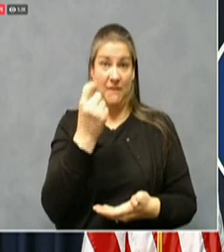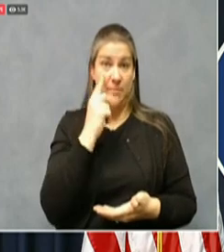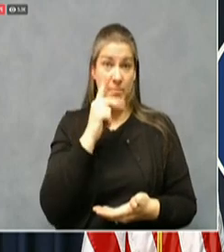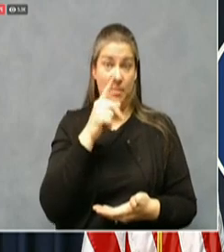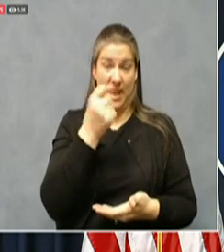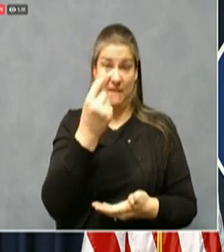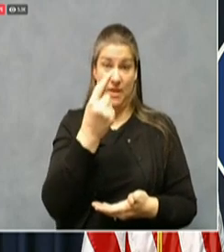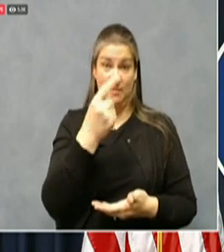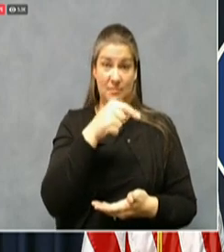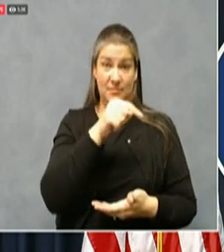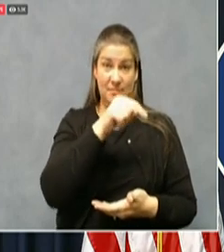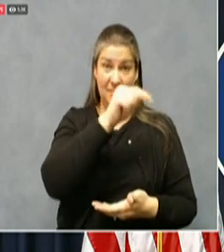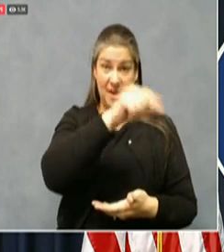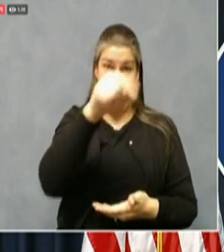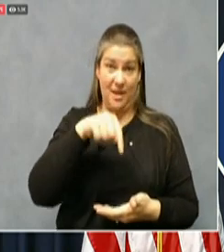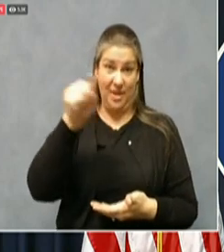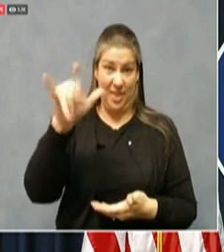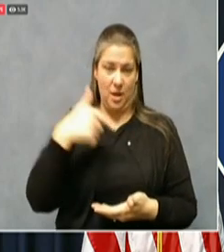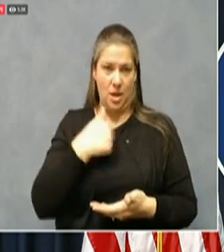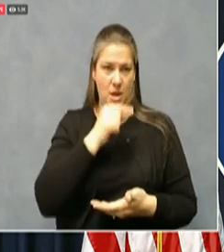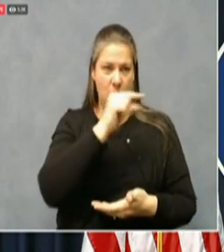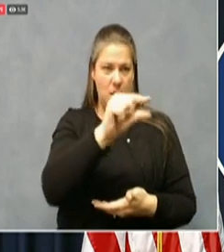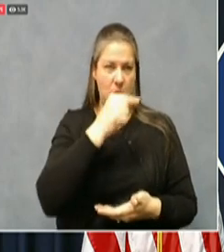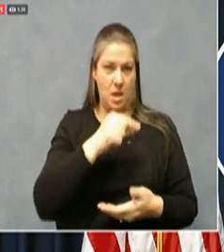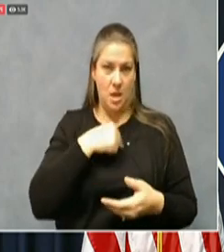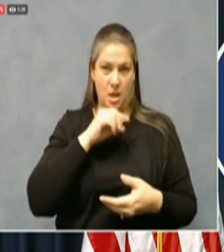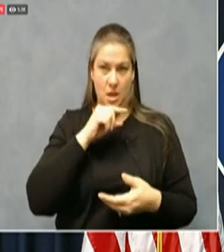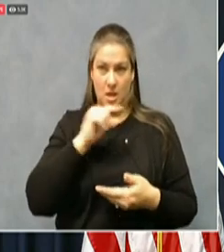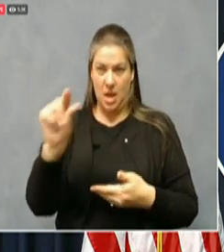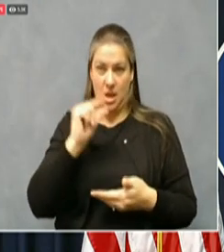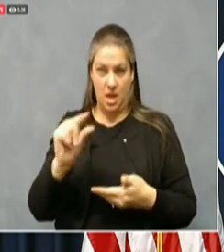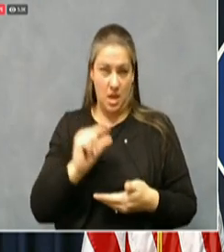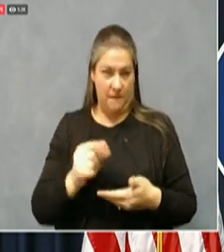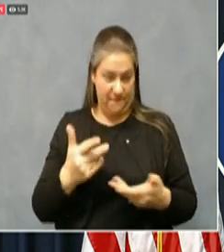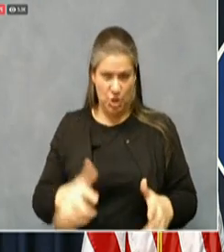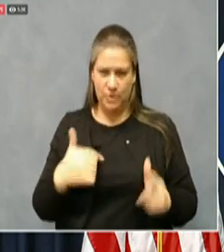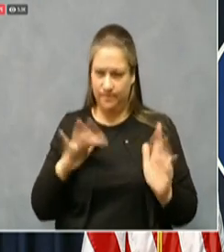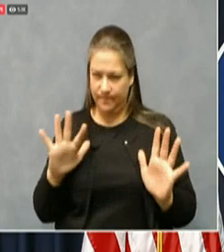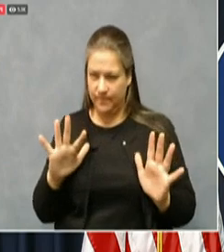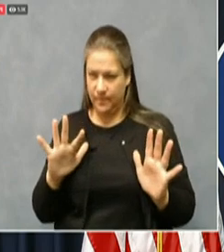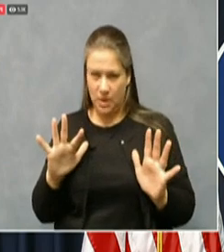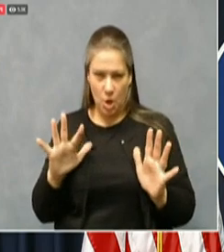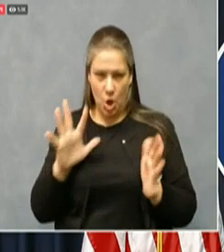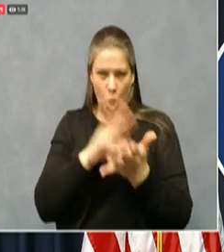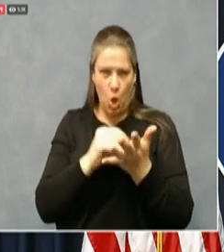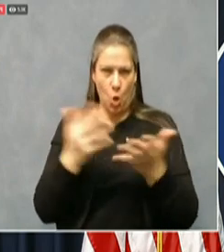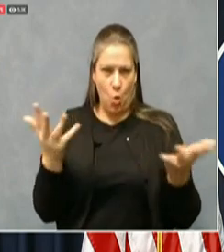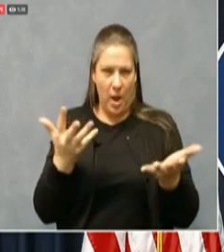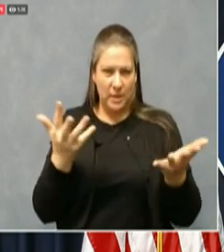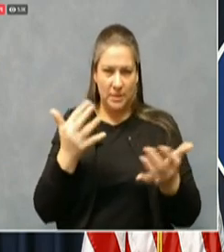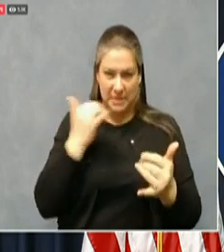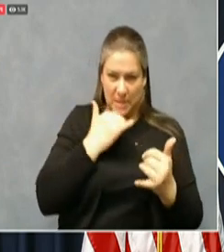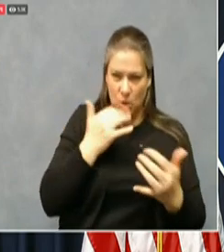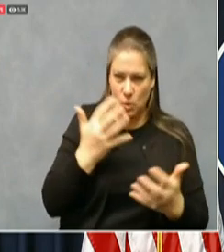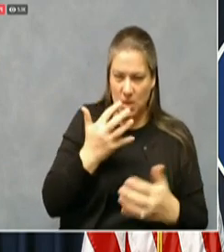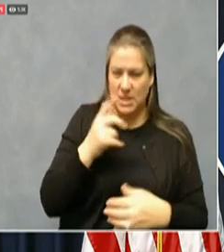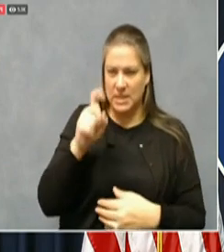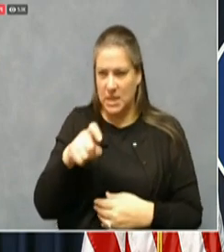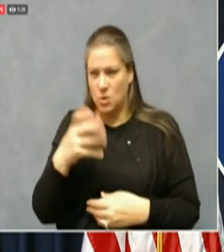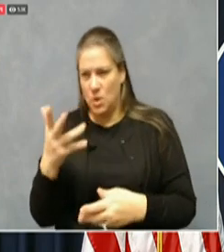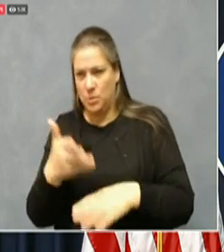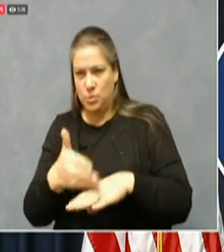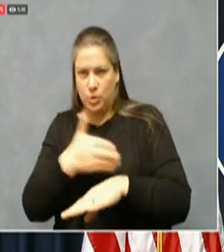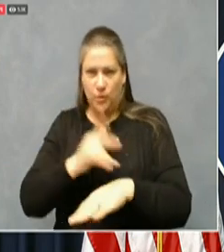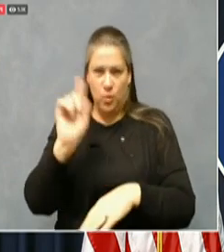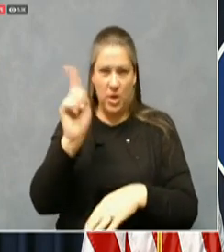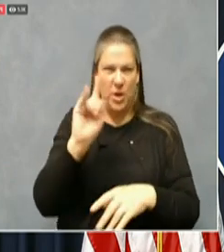everybody else. We're going to try to really learn and we'll be transparent about what we learn as we go. So if you're maybe a smaller